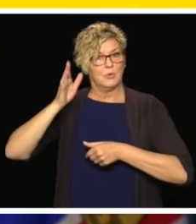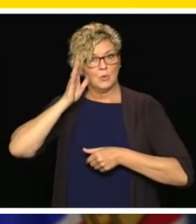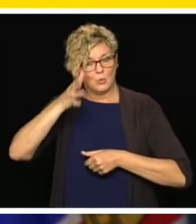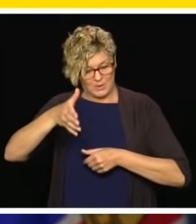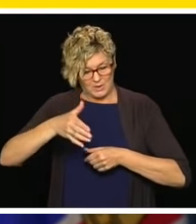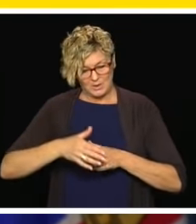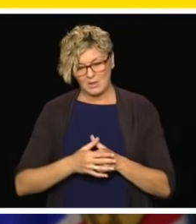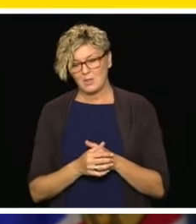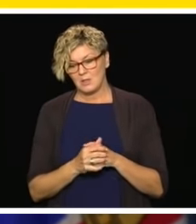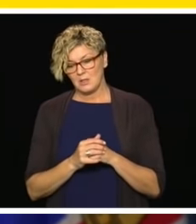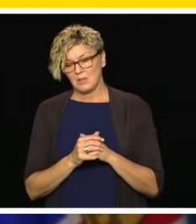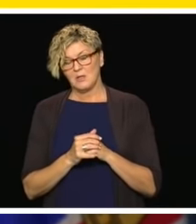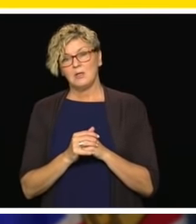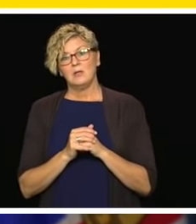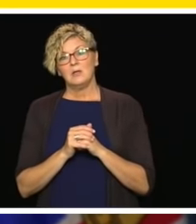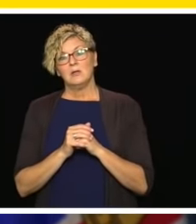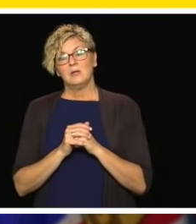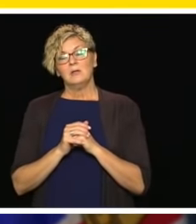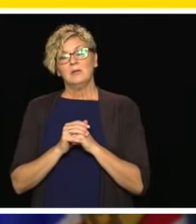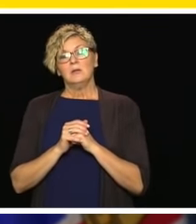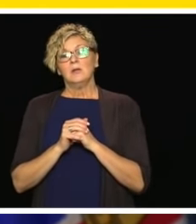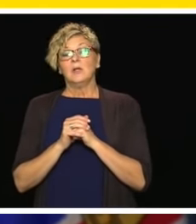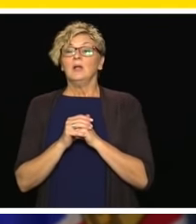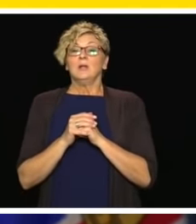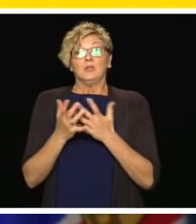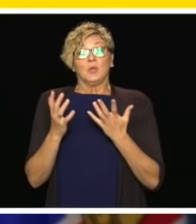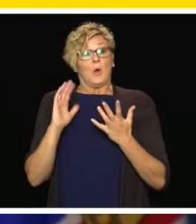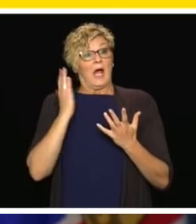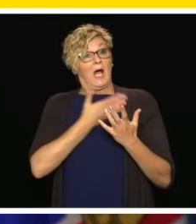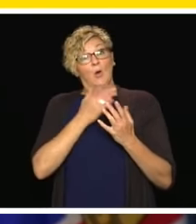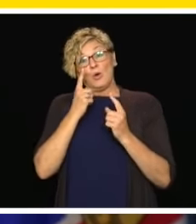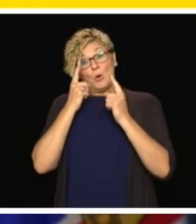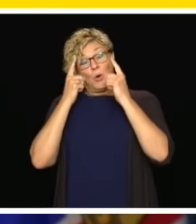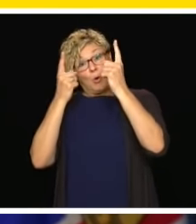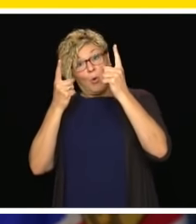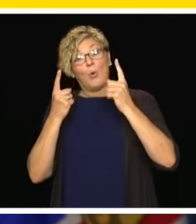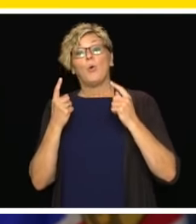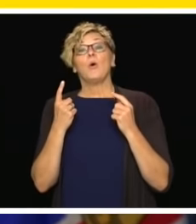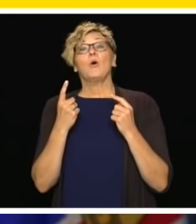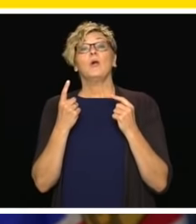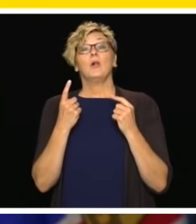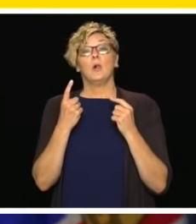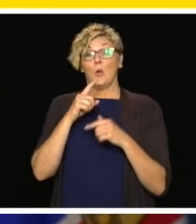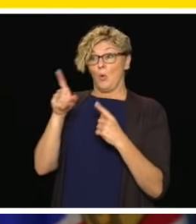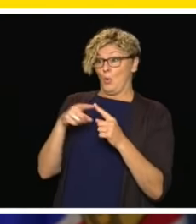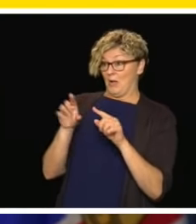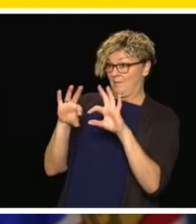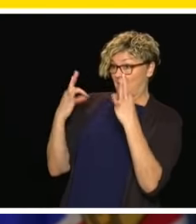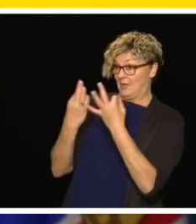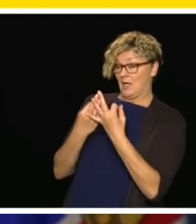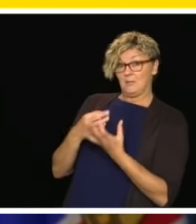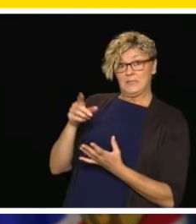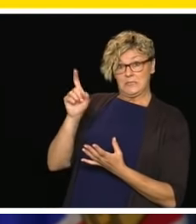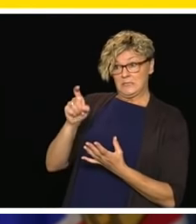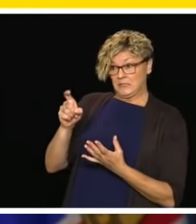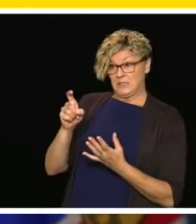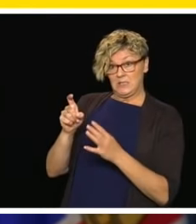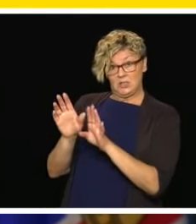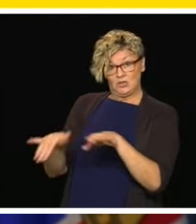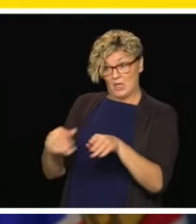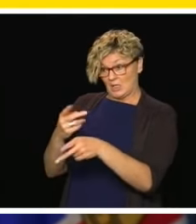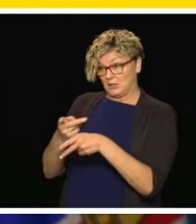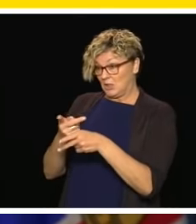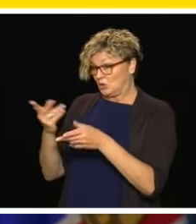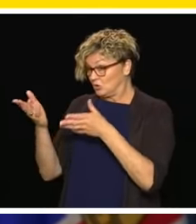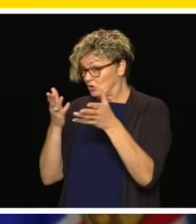to pay for the fixed costs for their centres, so they can come back and reopen when families need the services